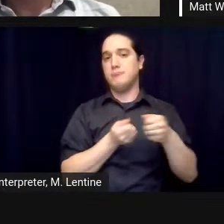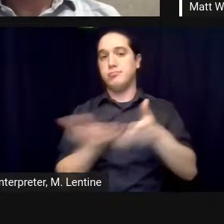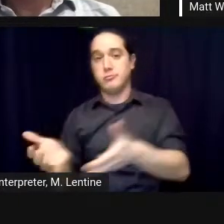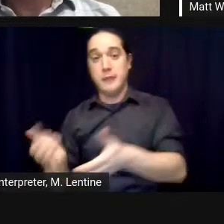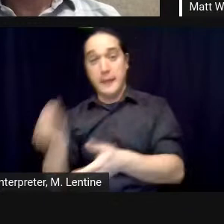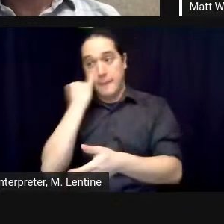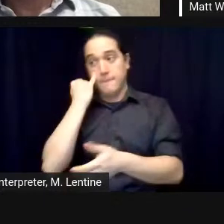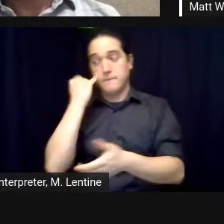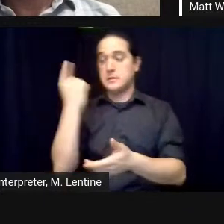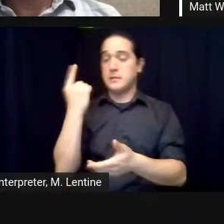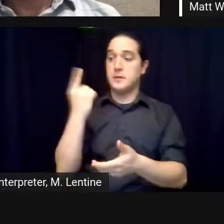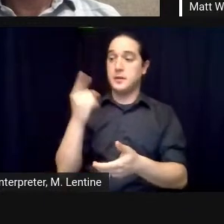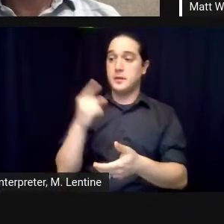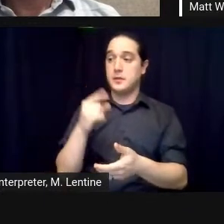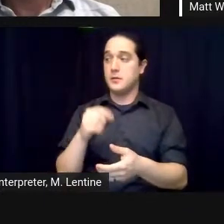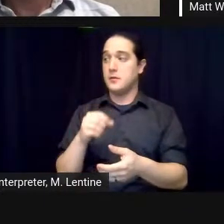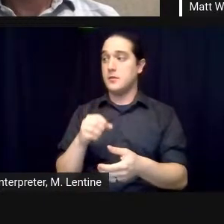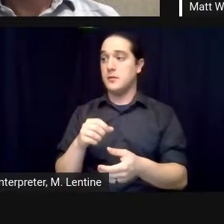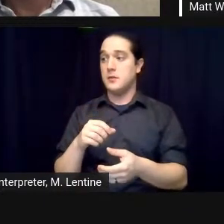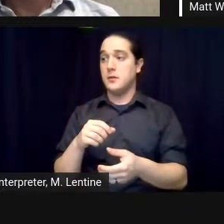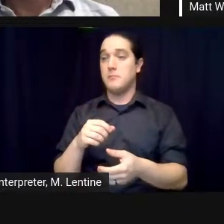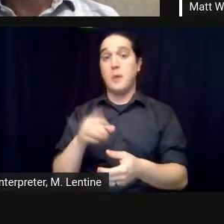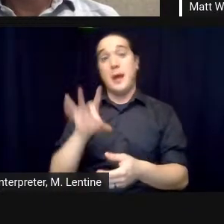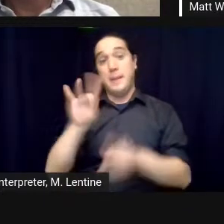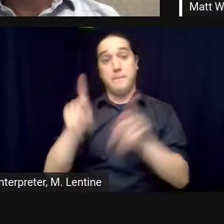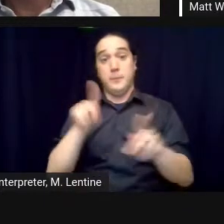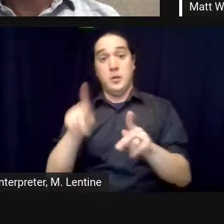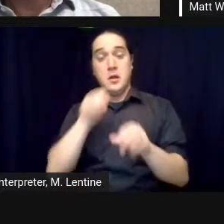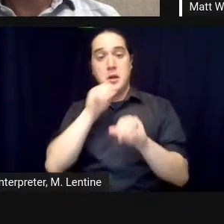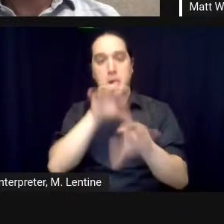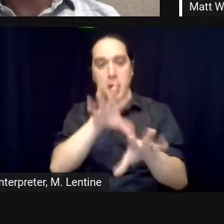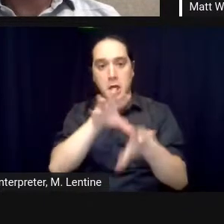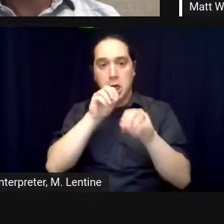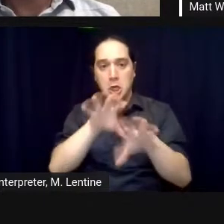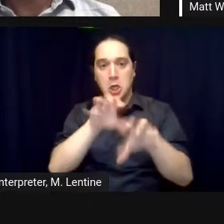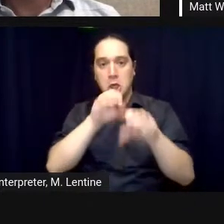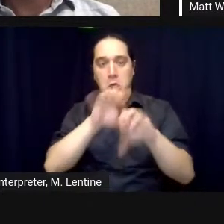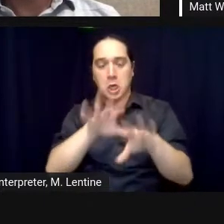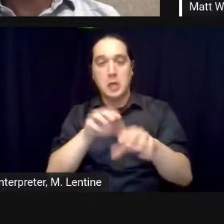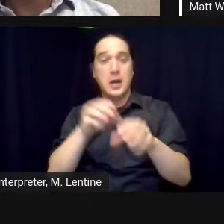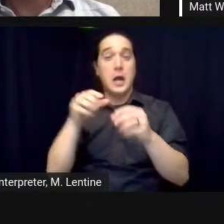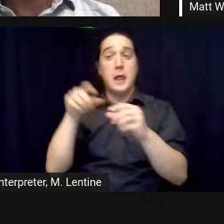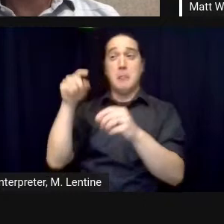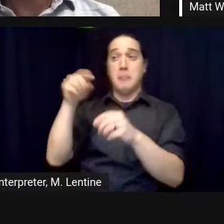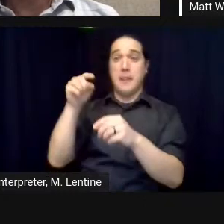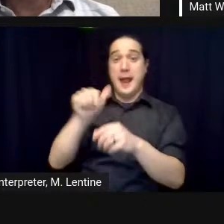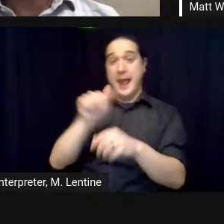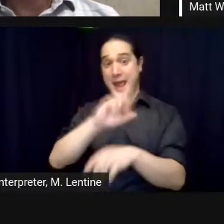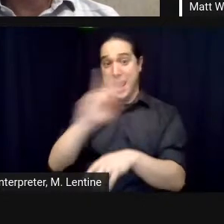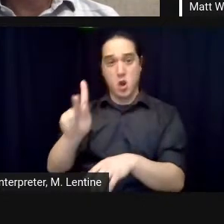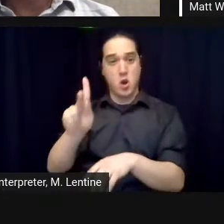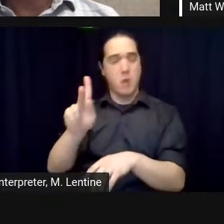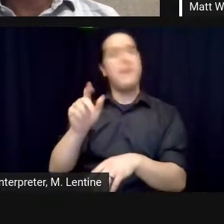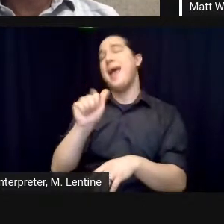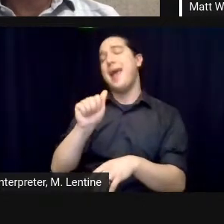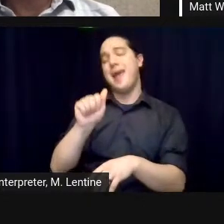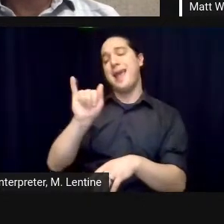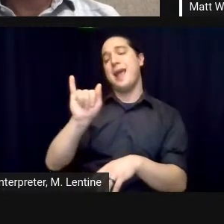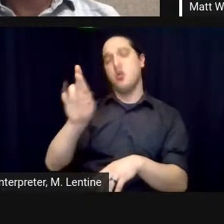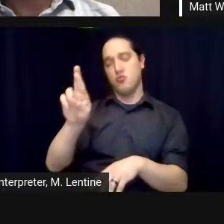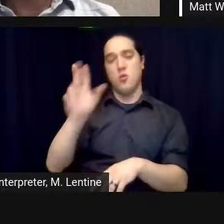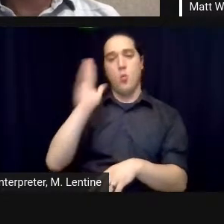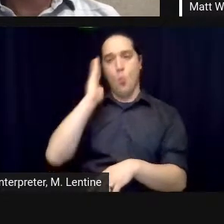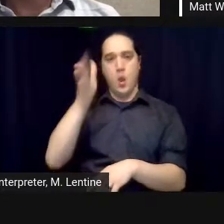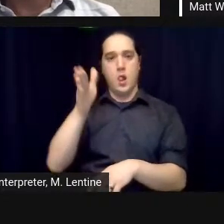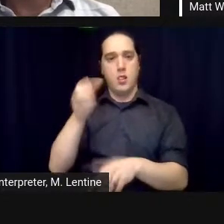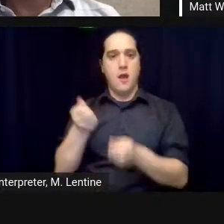can measure when you're when you have an intensely studied system if you don't screw a little can of pvc